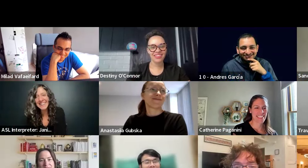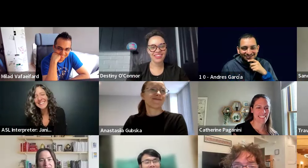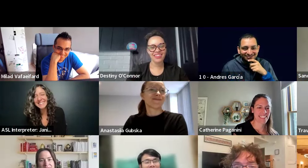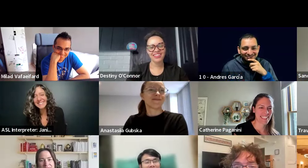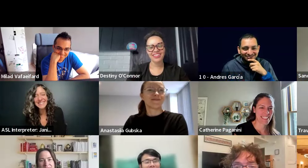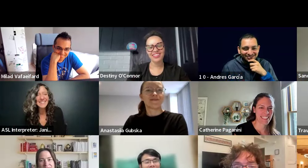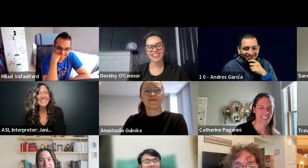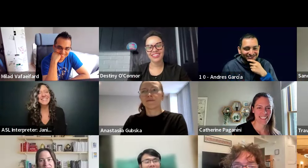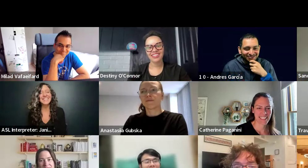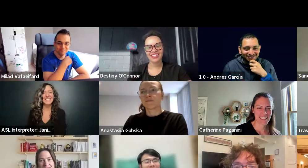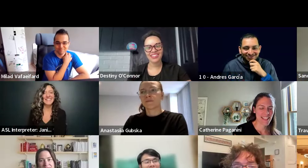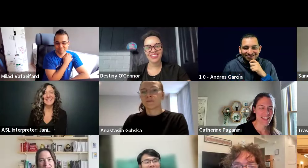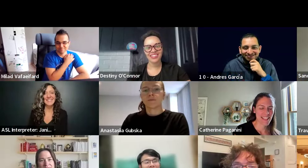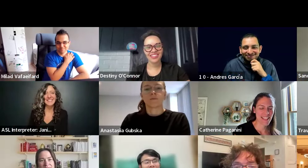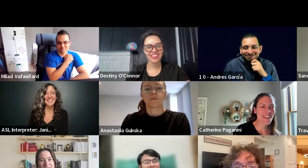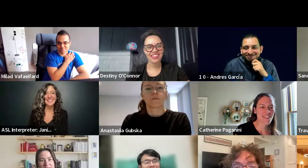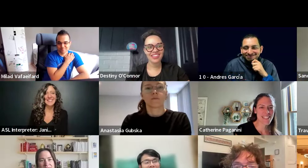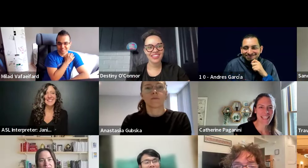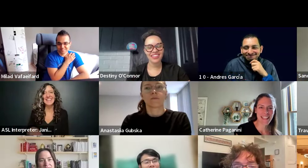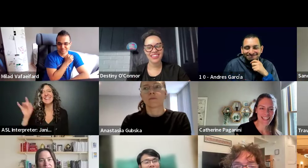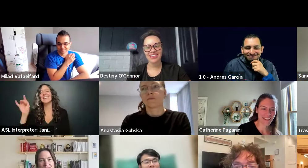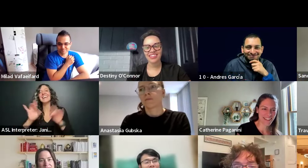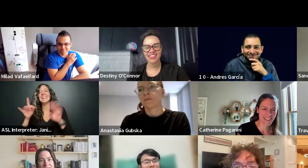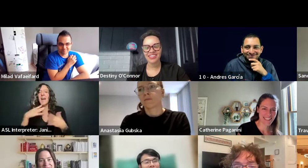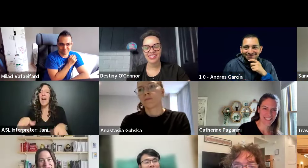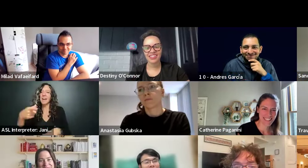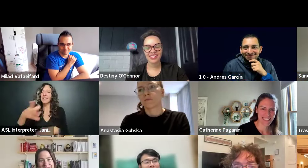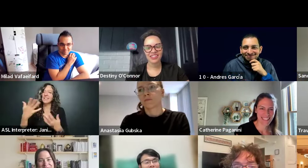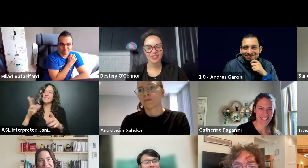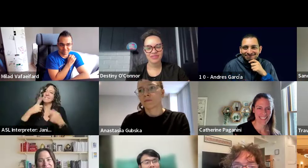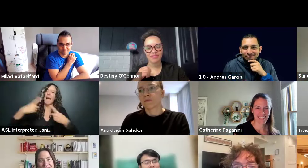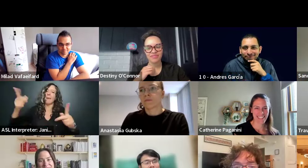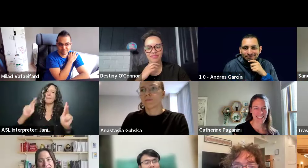Hi. Nice to see you. The stars of the day are here.